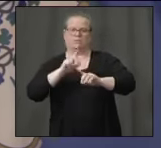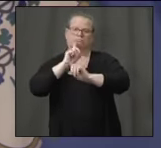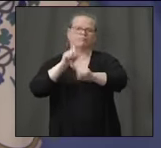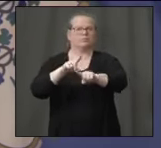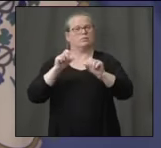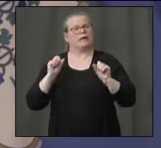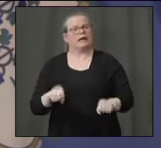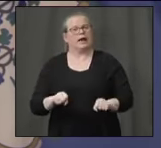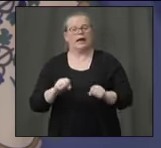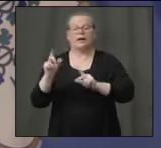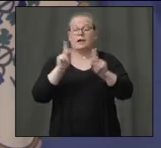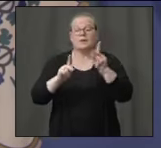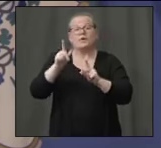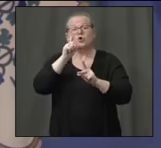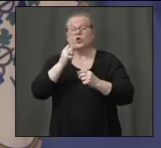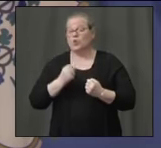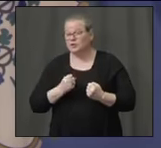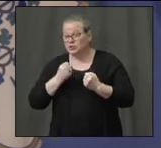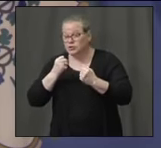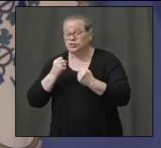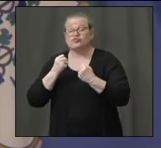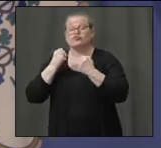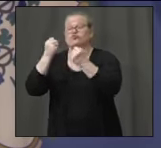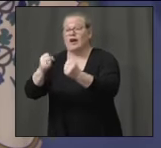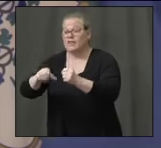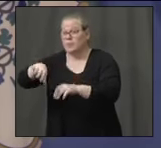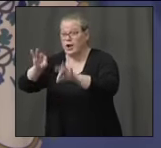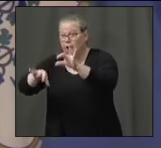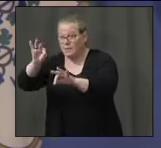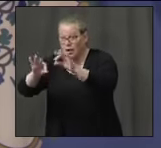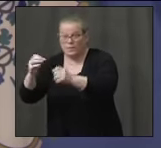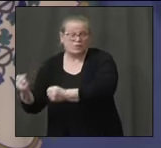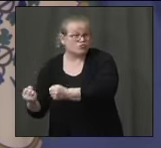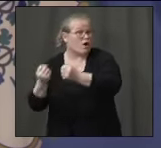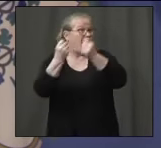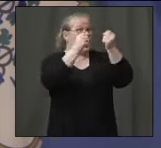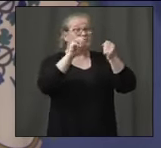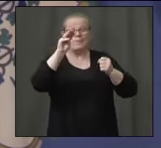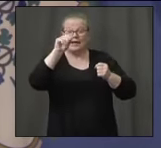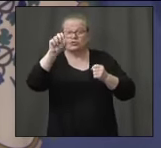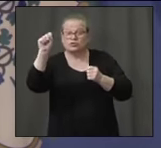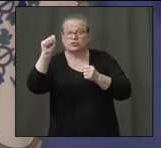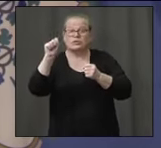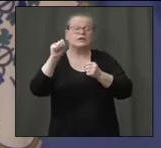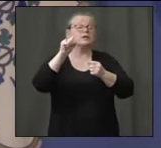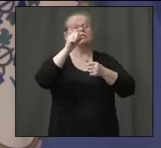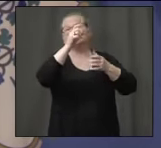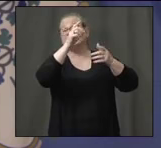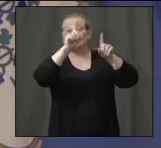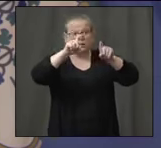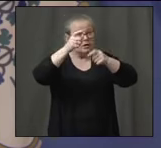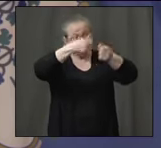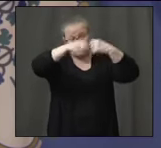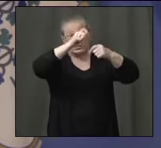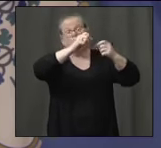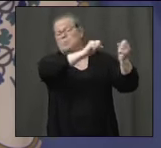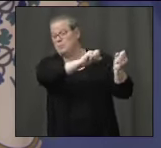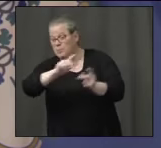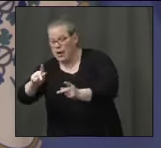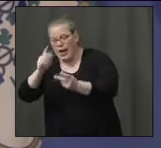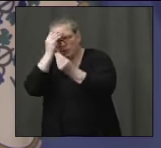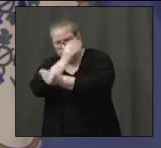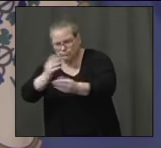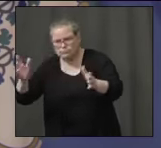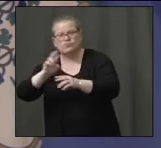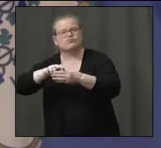samples up to a lab in Massachusetts and get that turned around. And that's just incredible in terms of what that means and